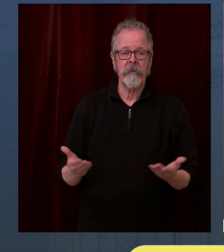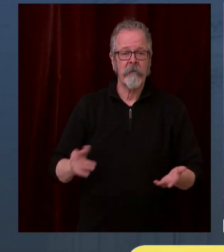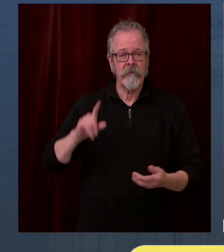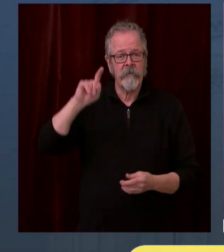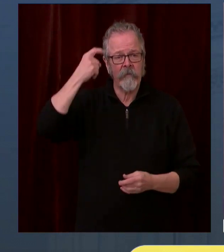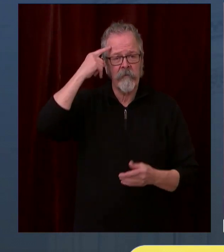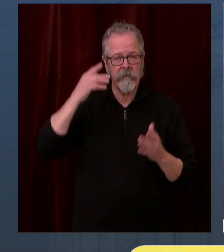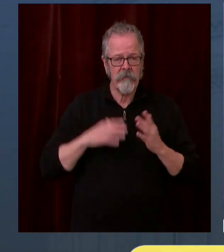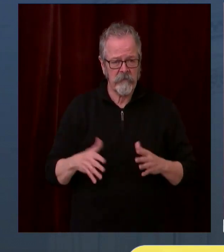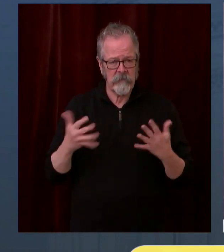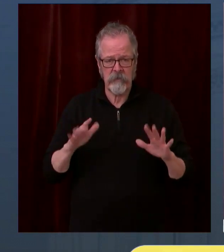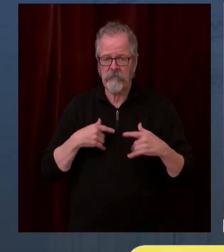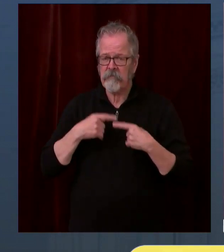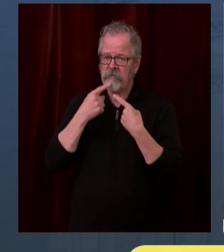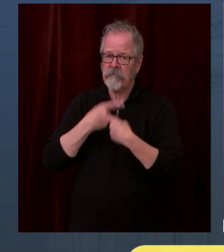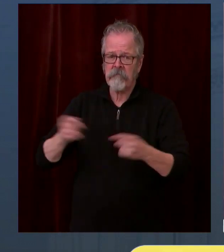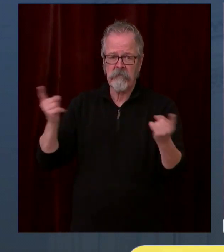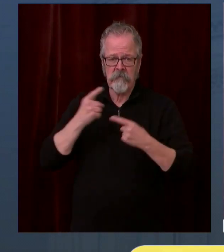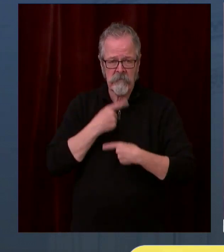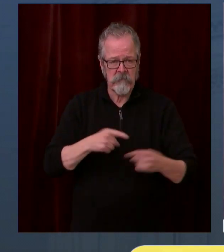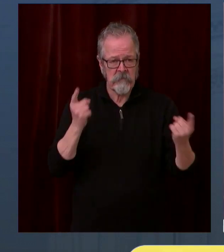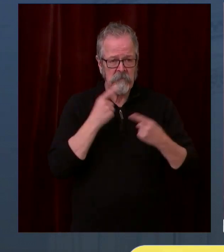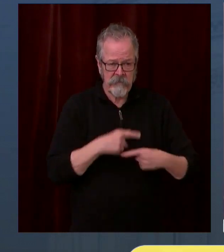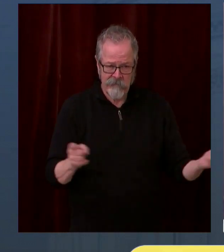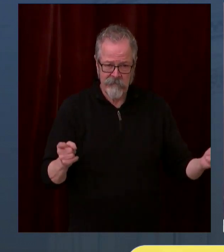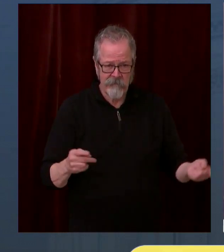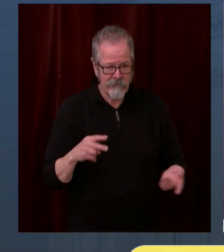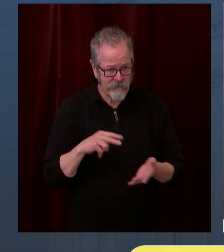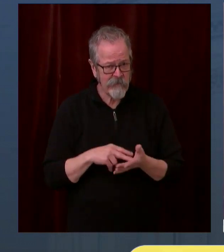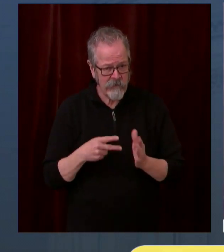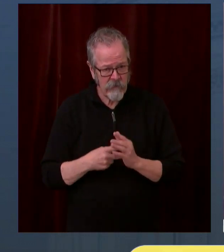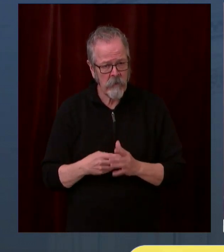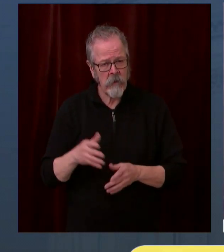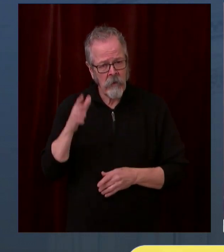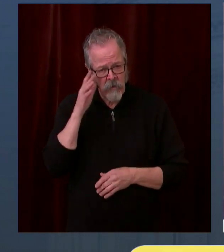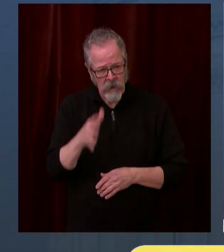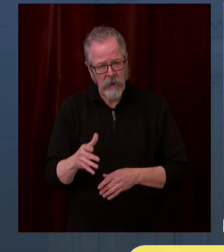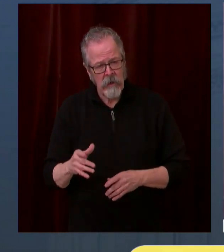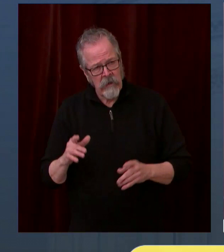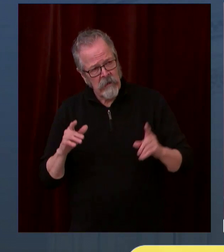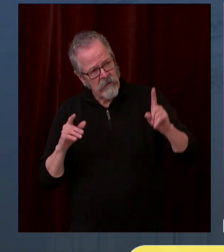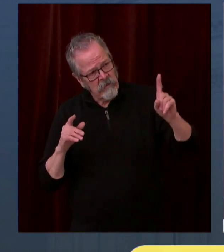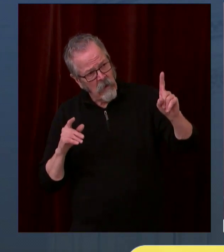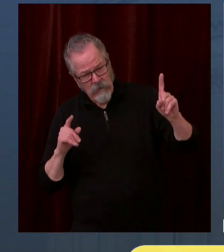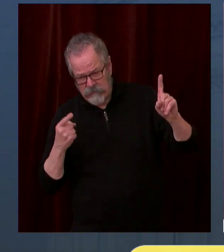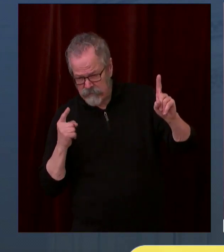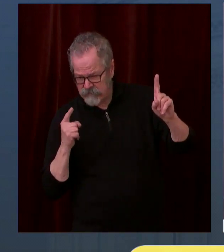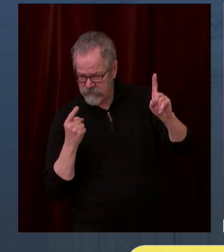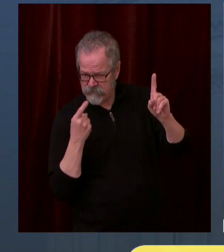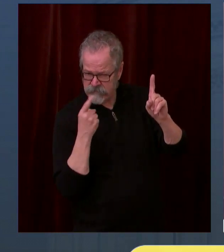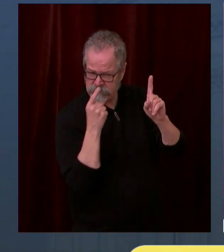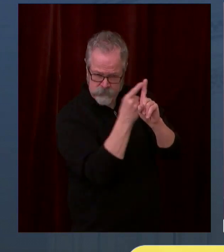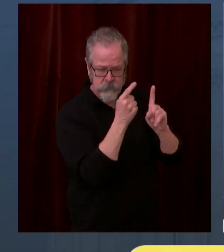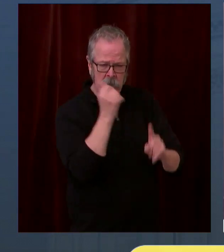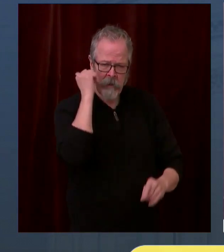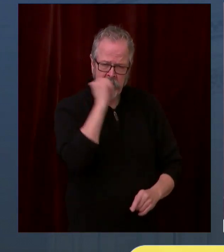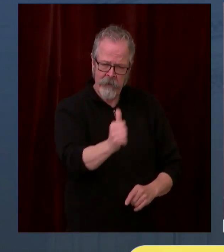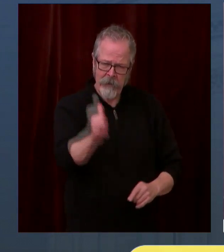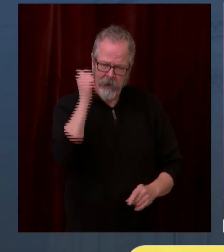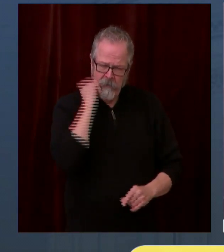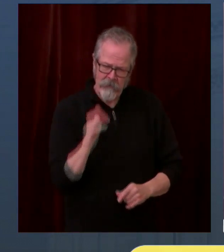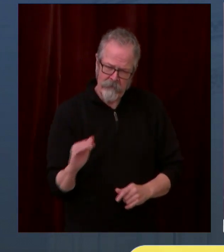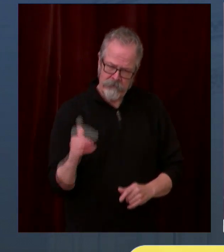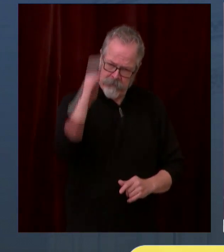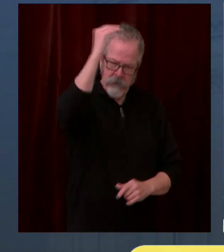Washingtonians, and guess what, I'm coming new to the state, I will say this, that we are a state that does not